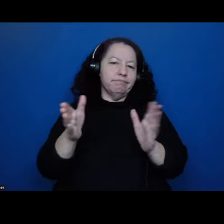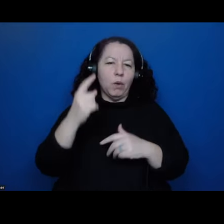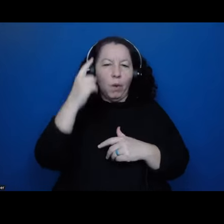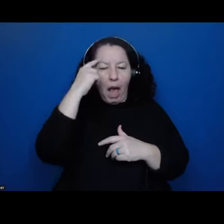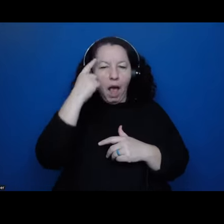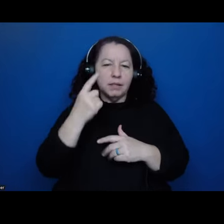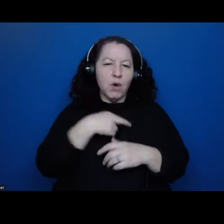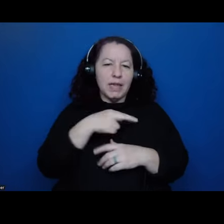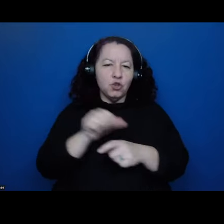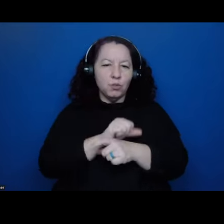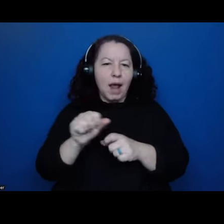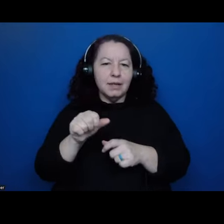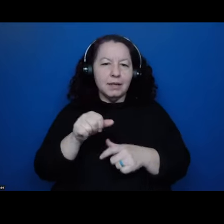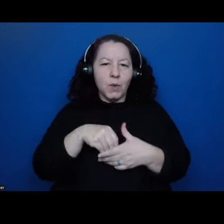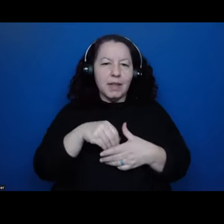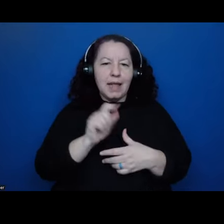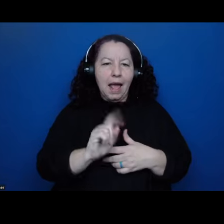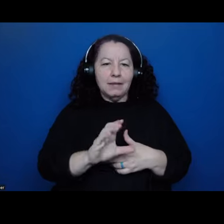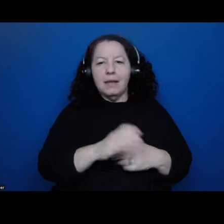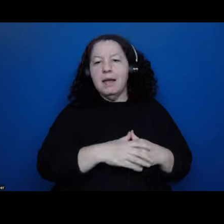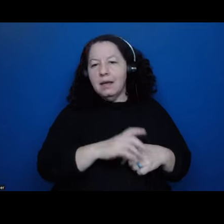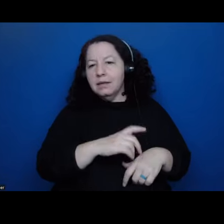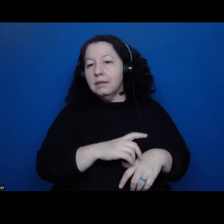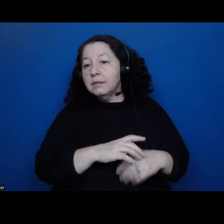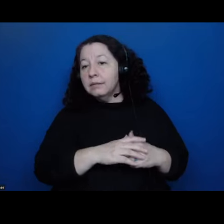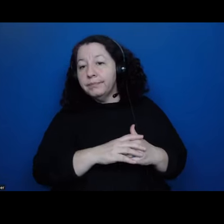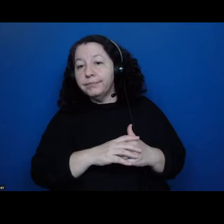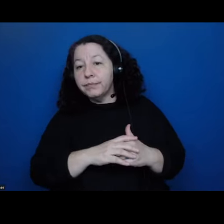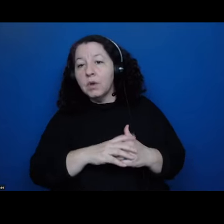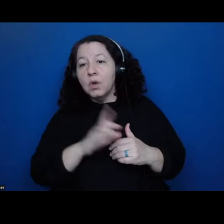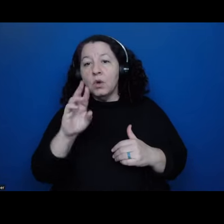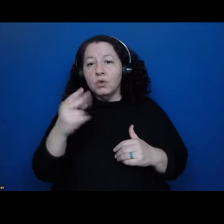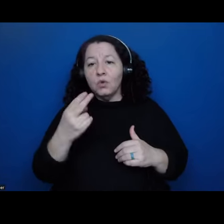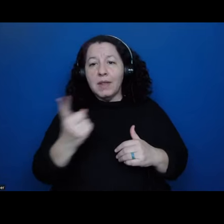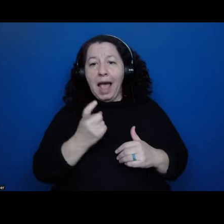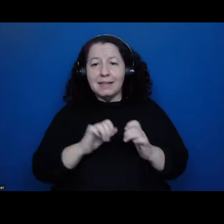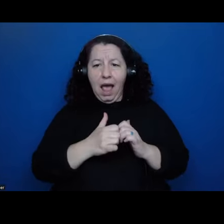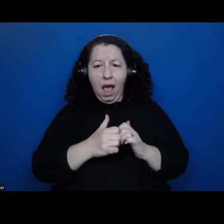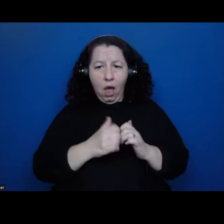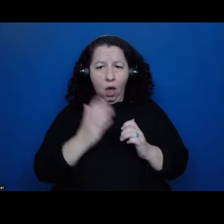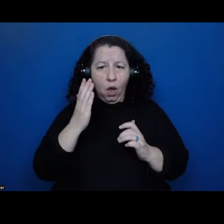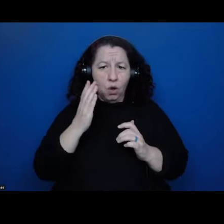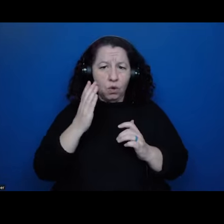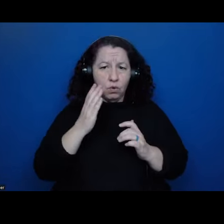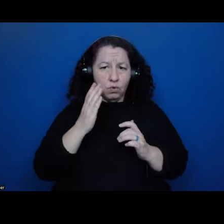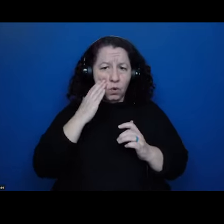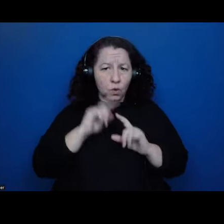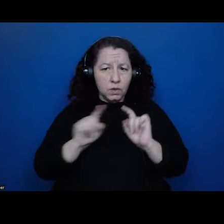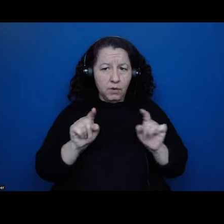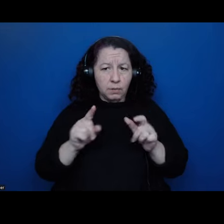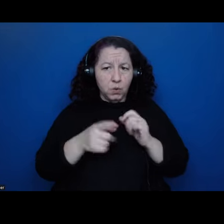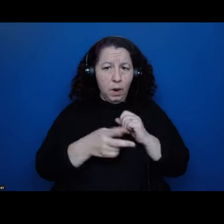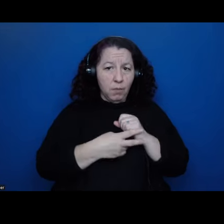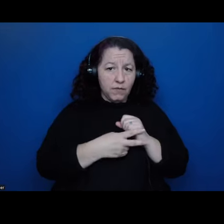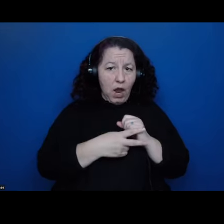Uh, let's see. So Dorothy asks, um, how, how do you distinguish the preservation of these sites compared with,